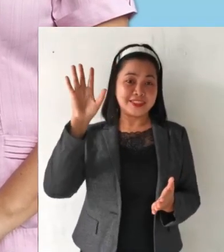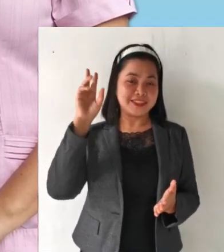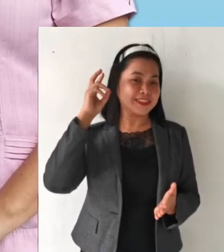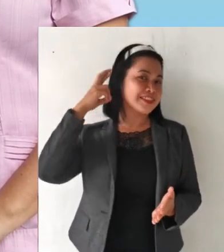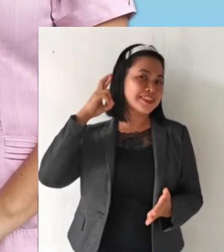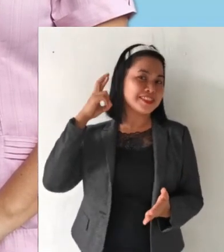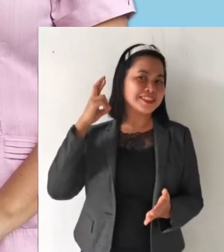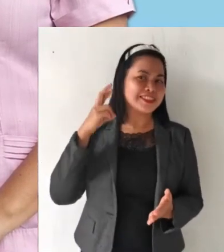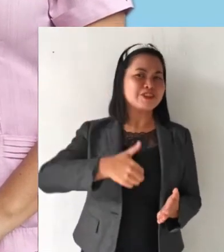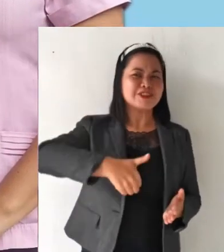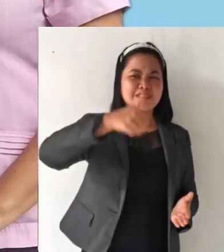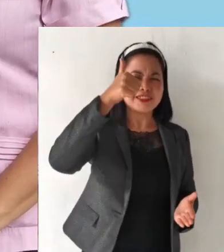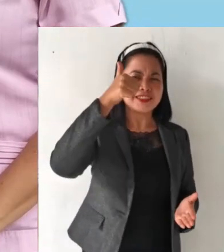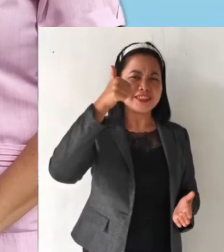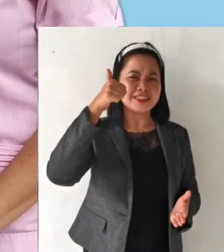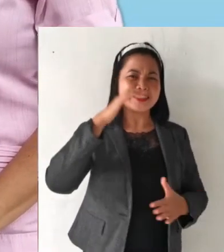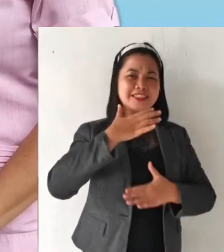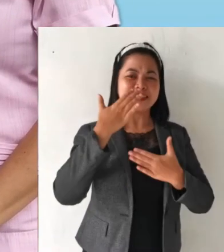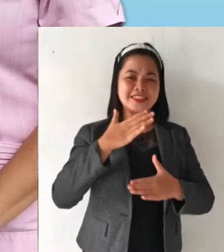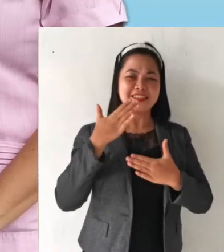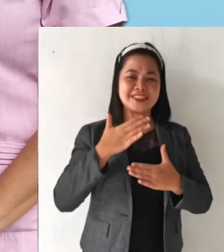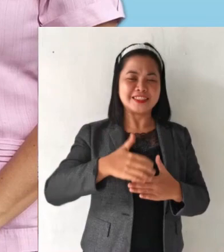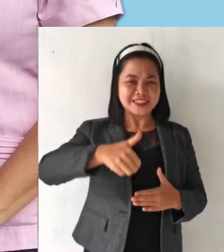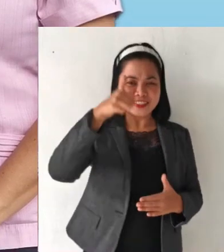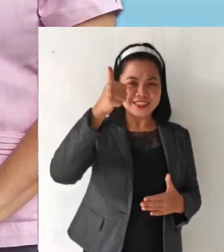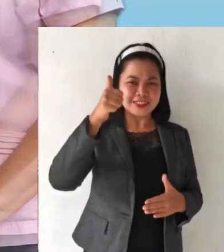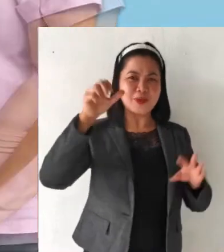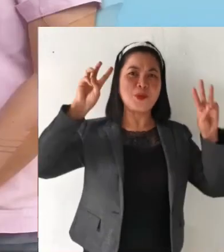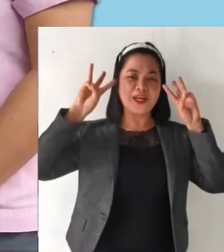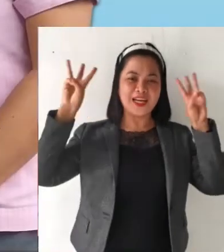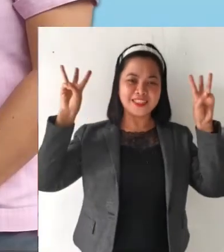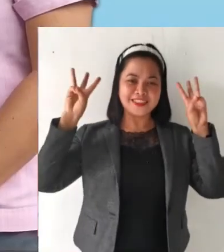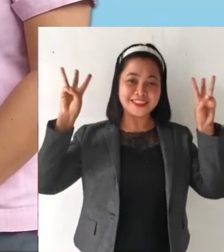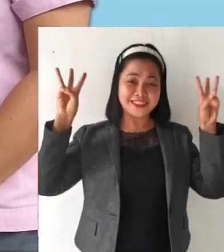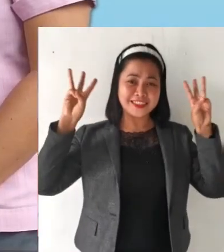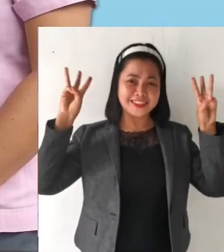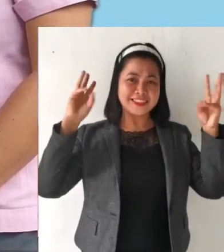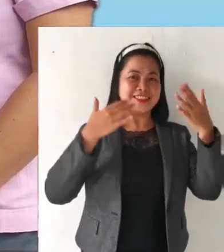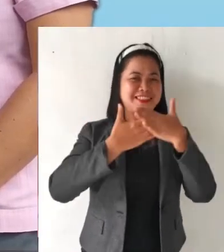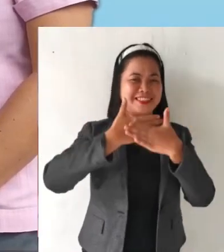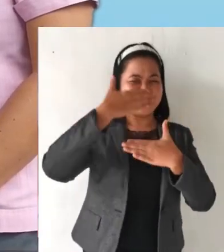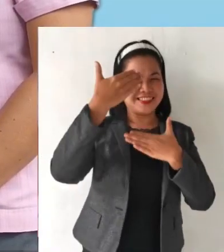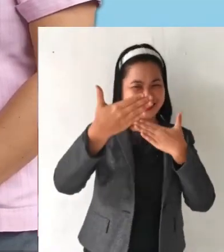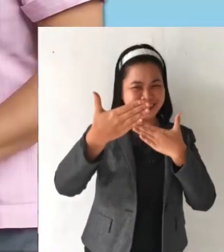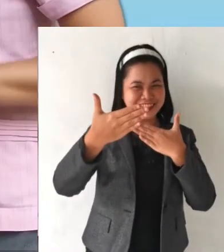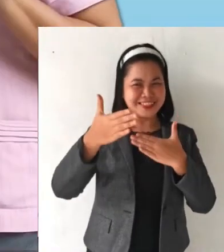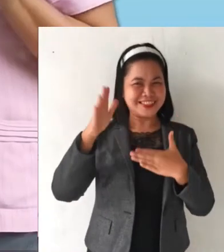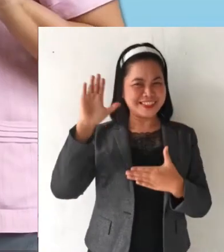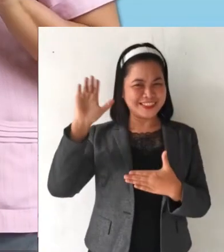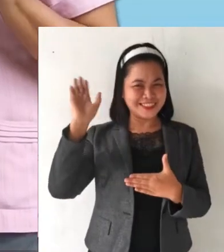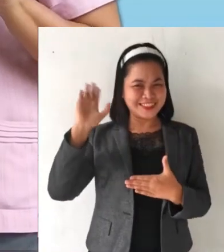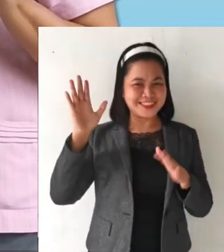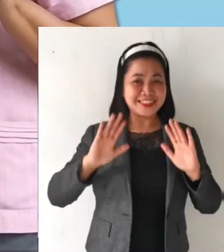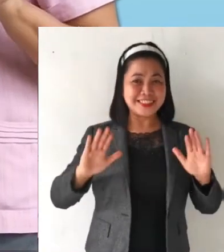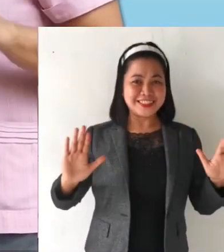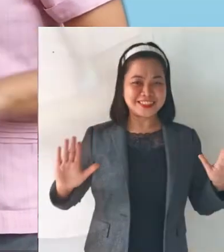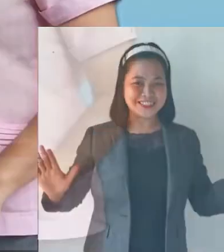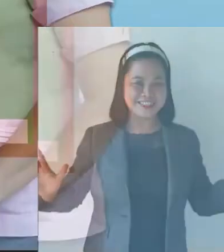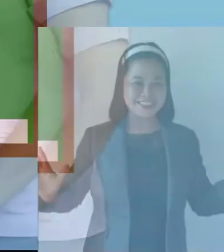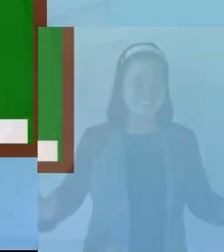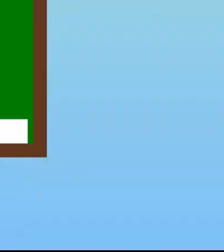siguradong linaw, siguradong kuyaw! Hanggang sa muli mga bata, paalam!